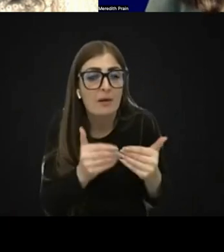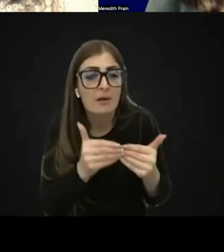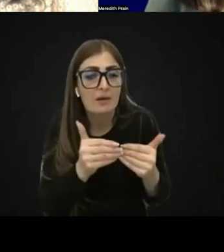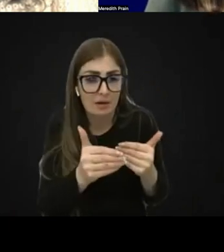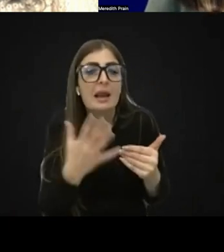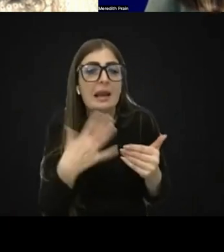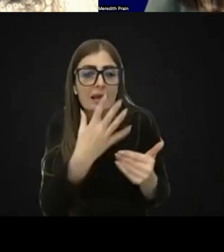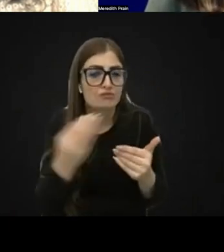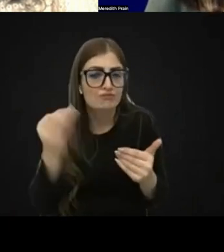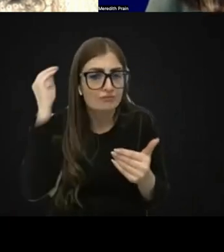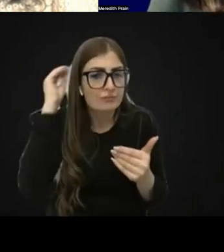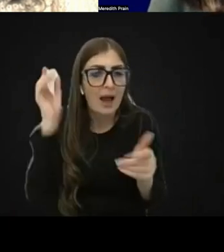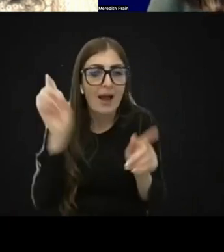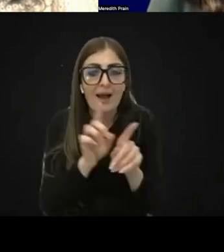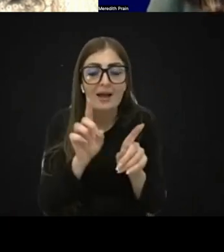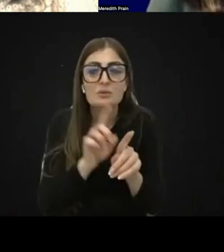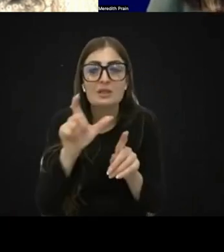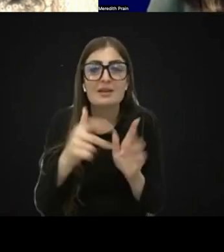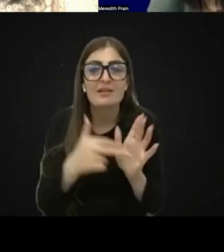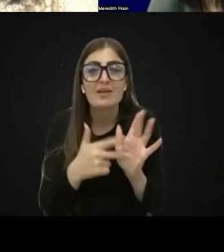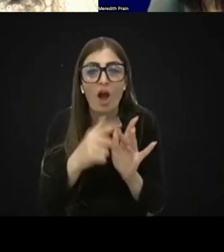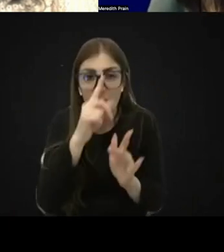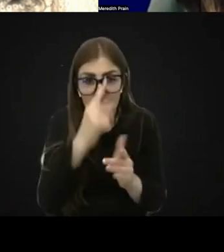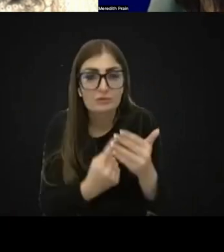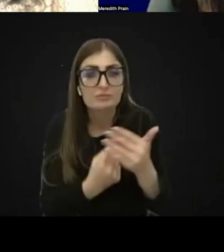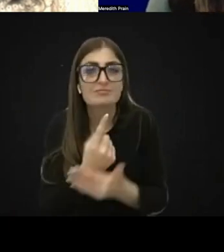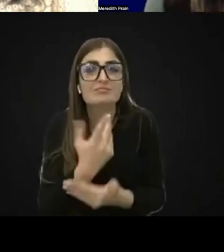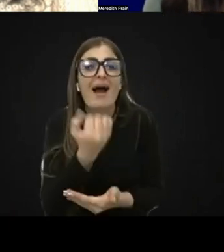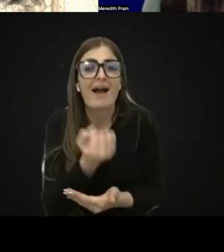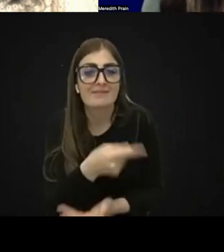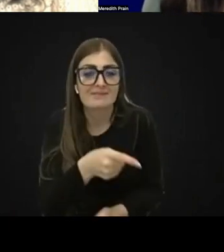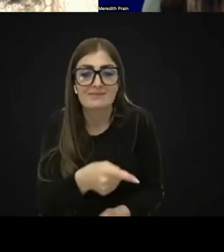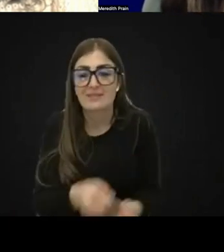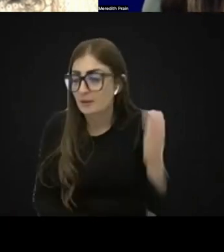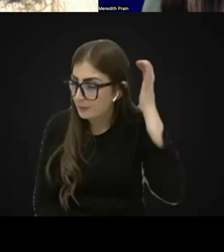be mindful that CVI could be present there.